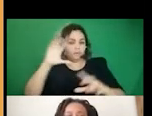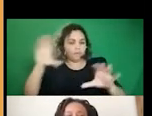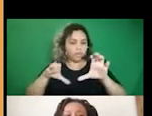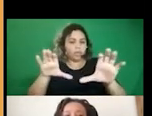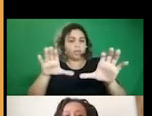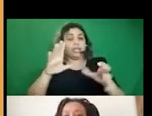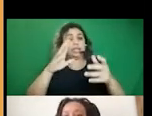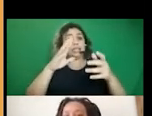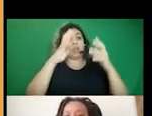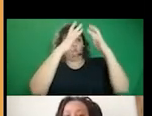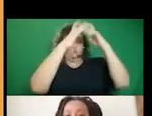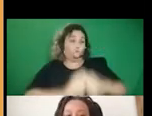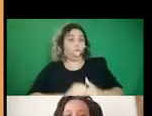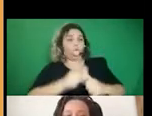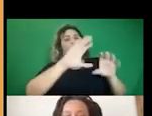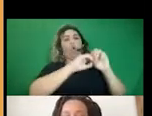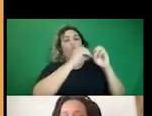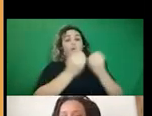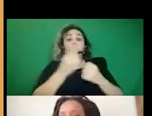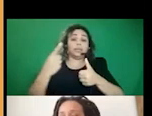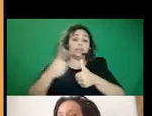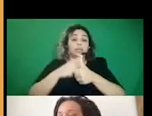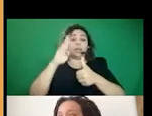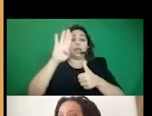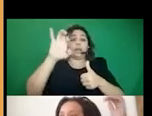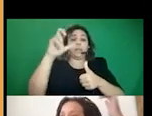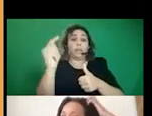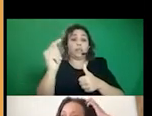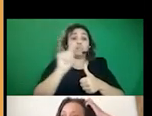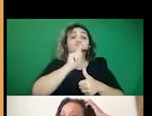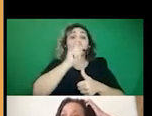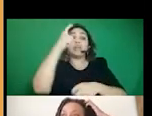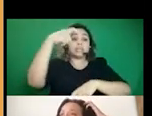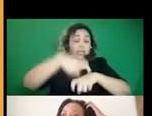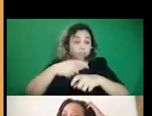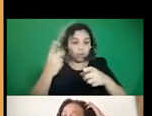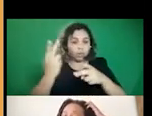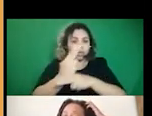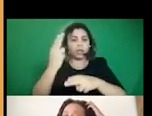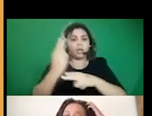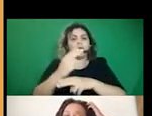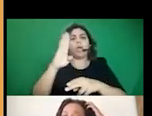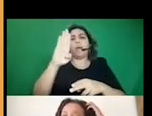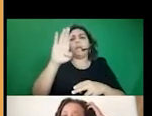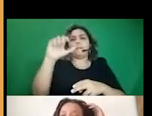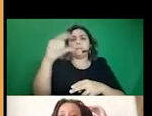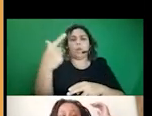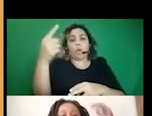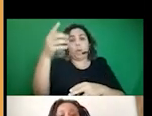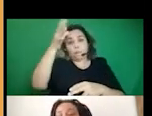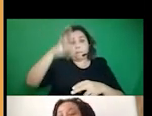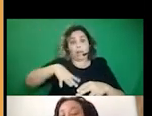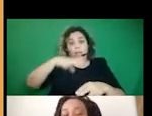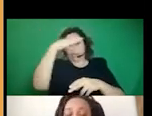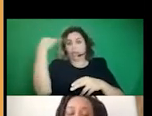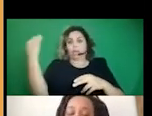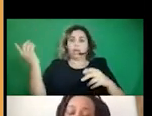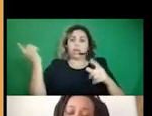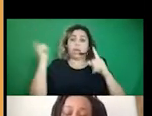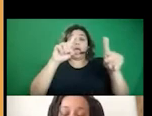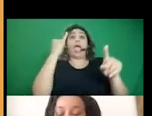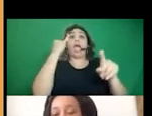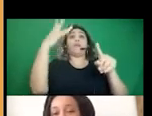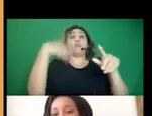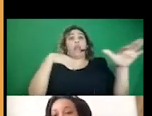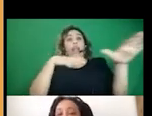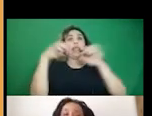the first organic use of Blacksit was actually, yeah, it was like a blog post from this Black guy who was like, if we're leaving, here